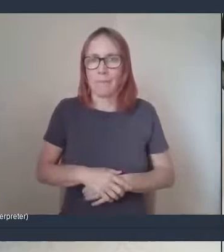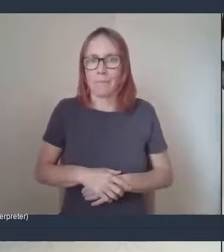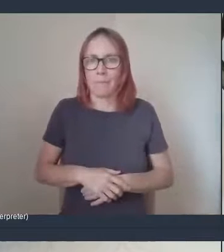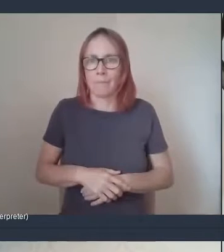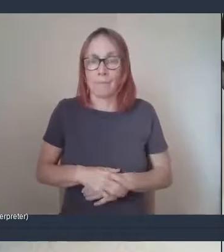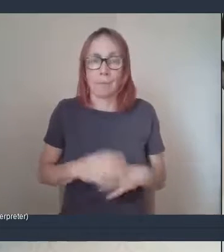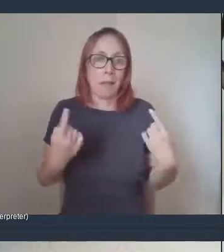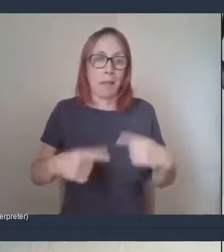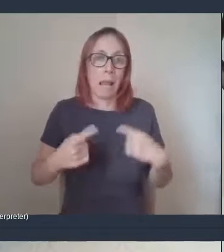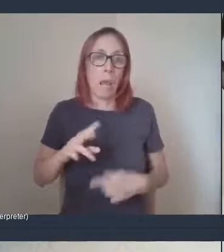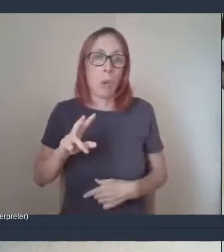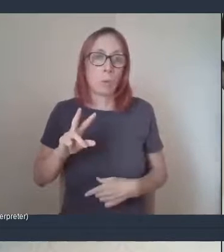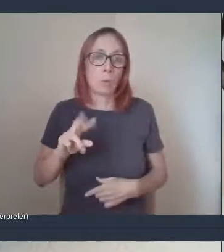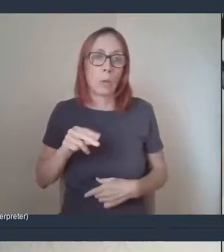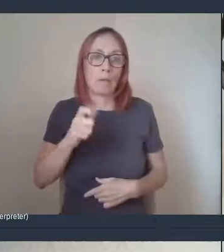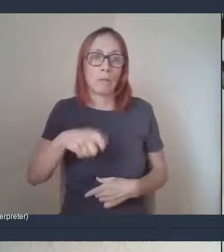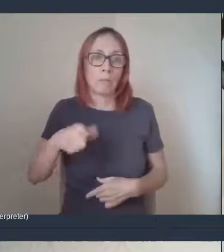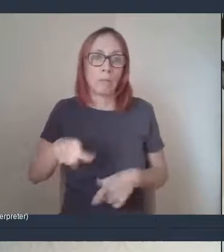that's allowed in the car park.